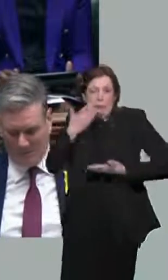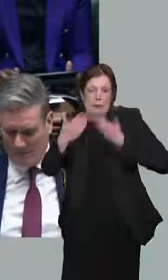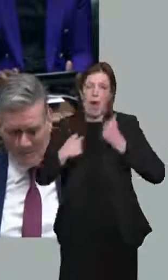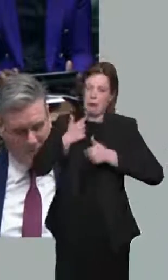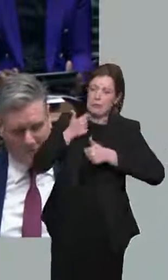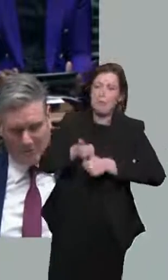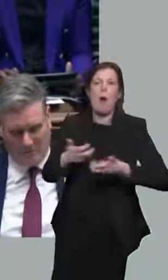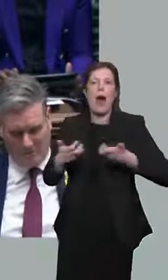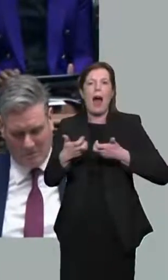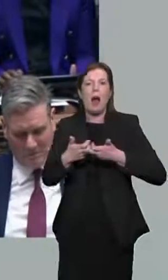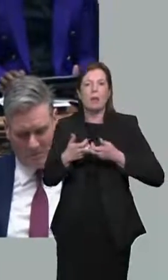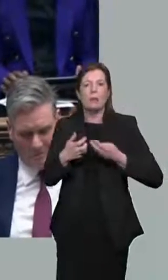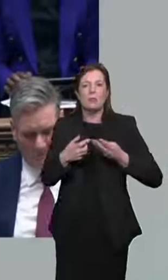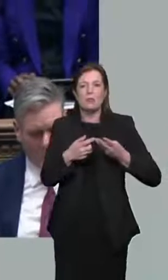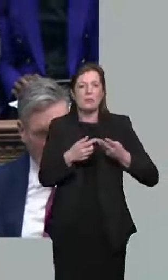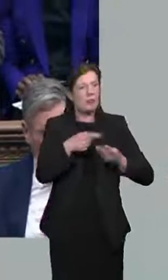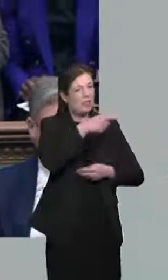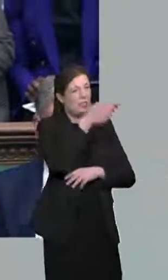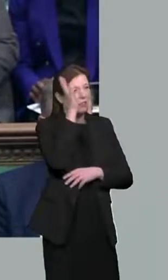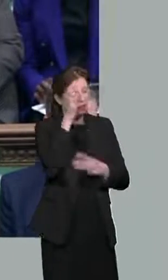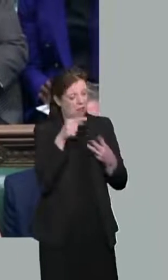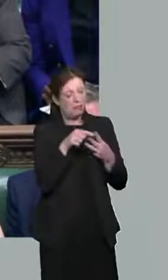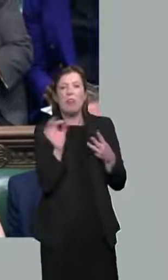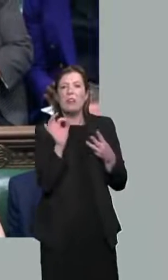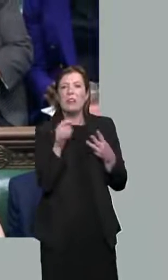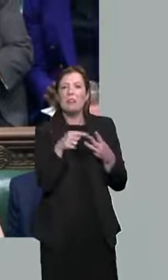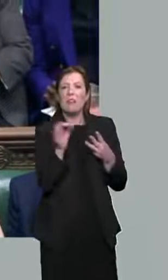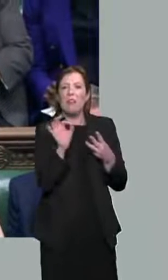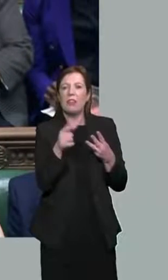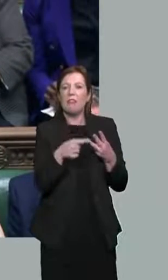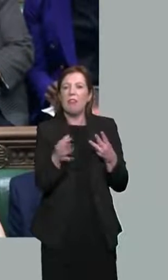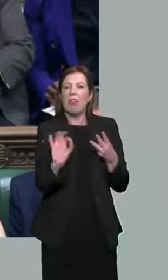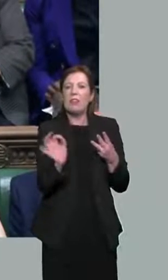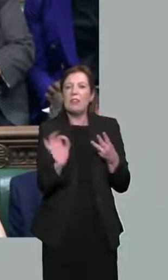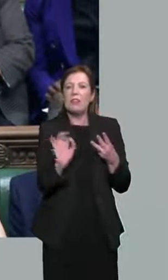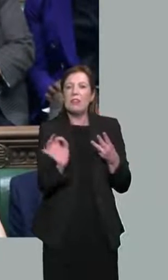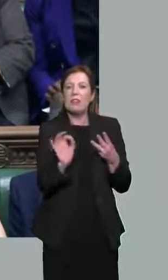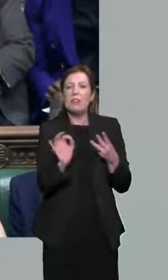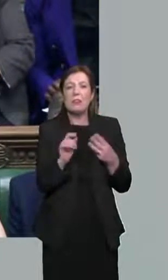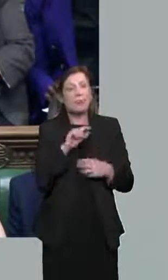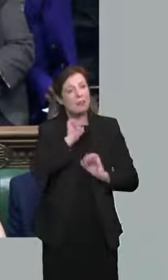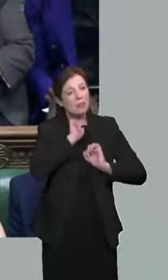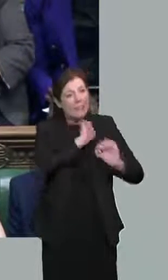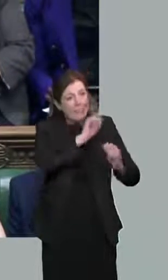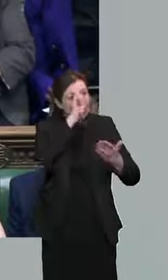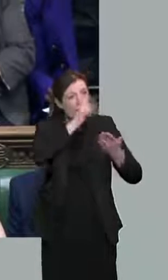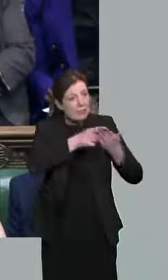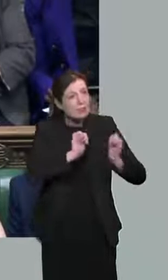But on the basis of the statement today and the misguided choices of this Chancellor,